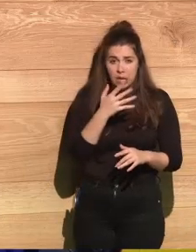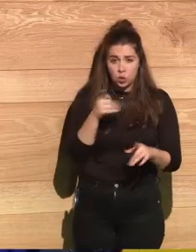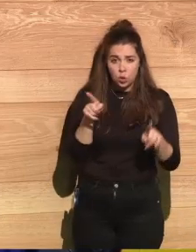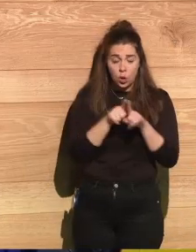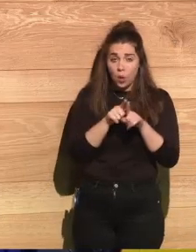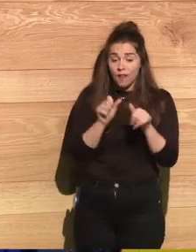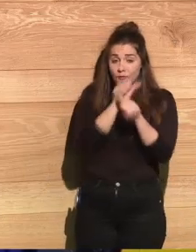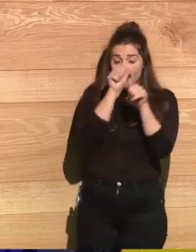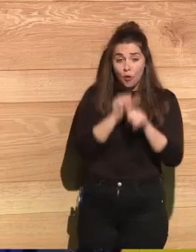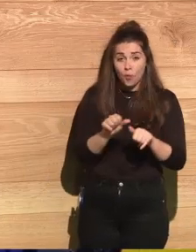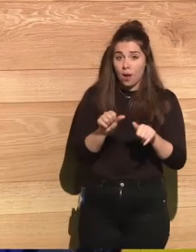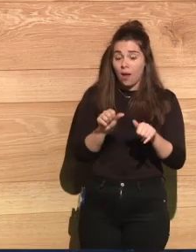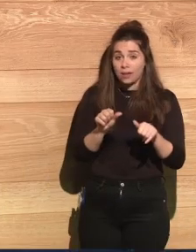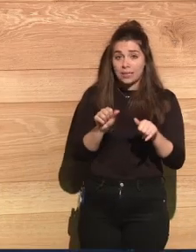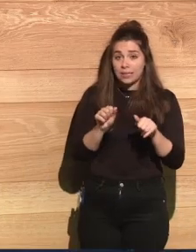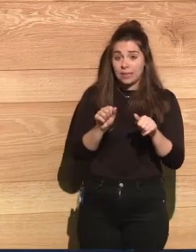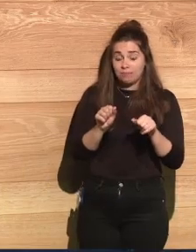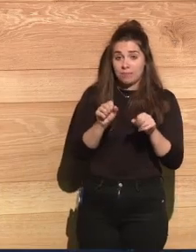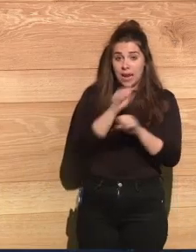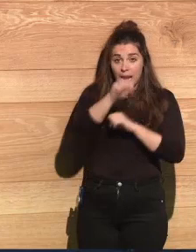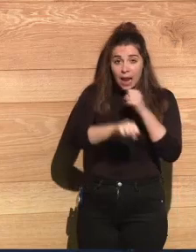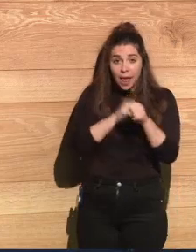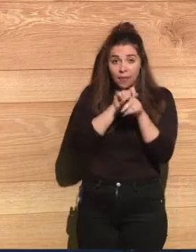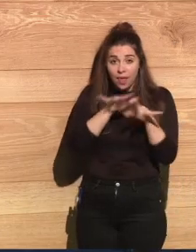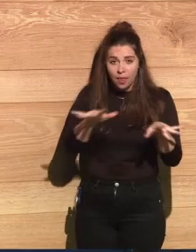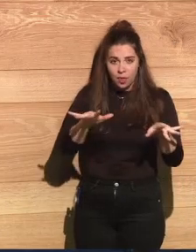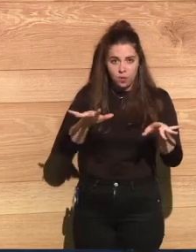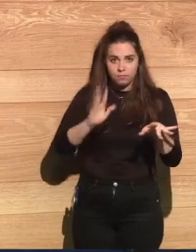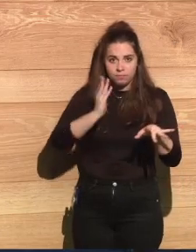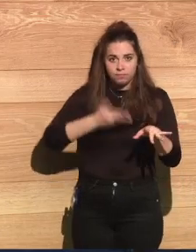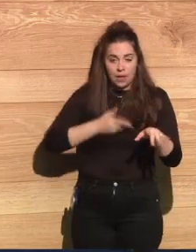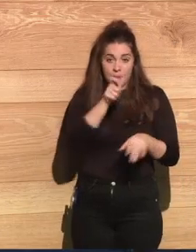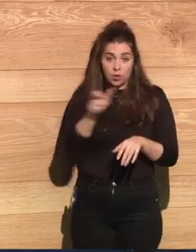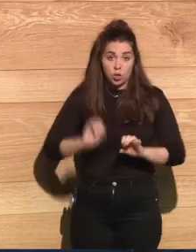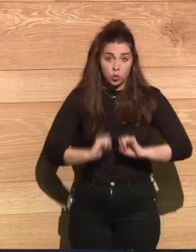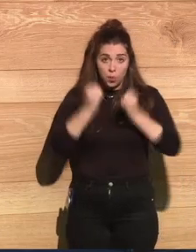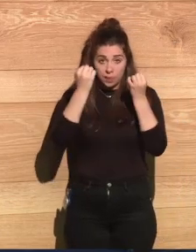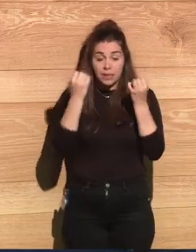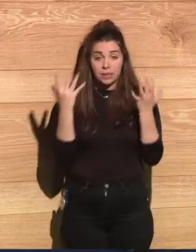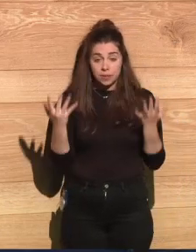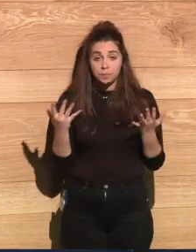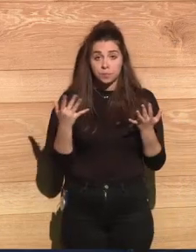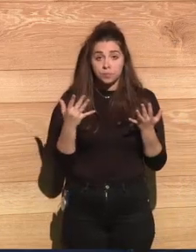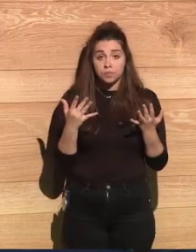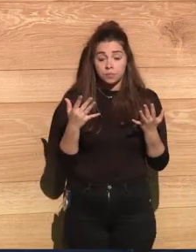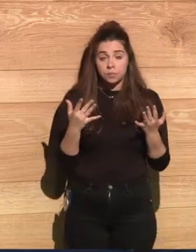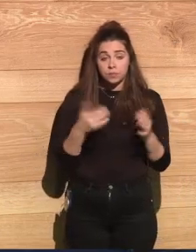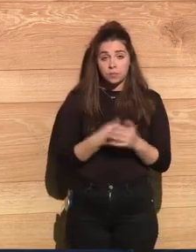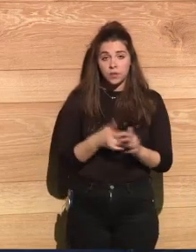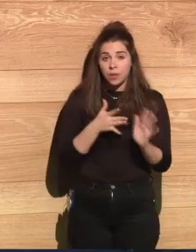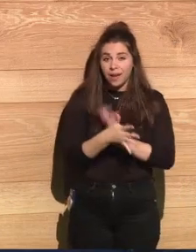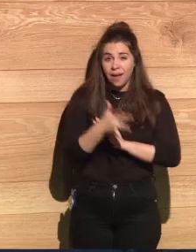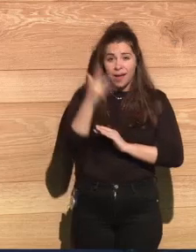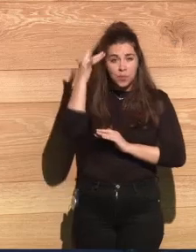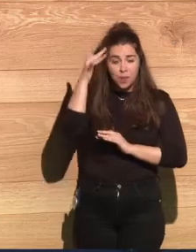survivors. So you can imagine the anxiety and